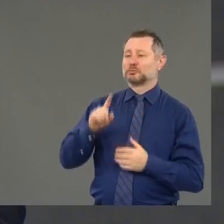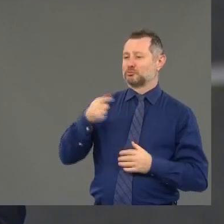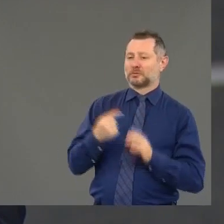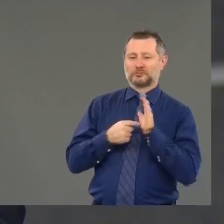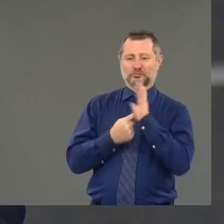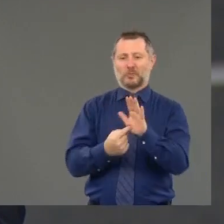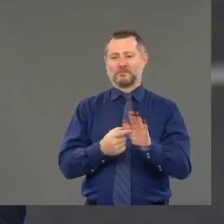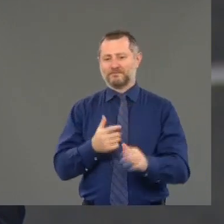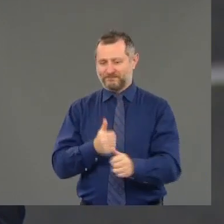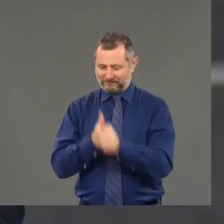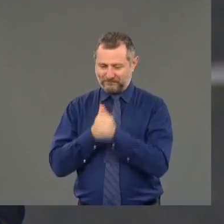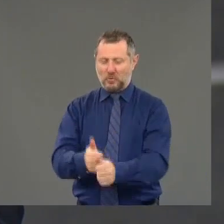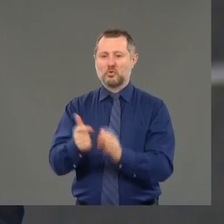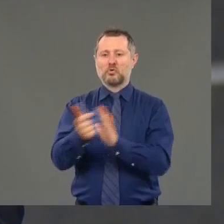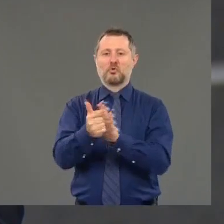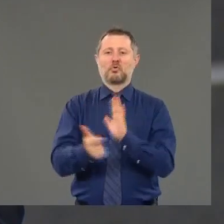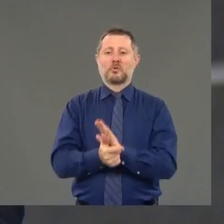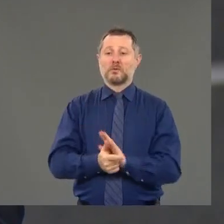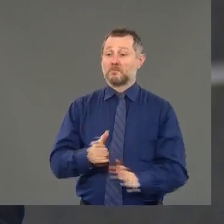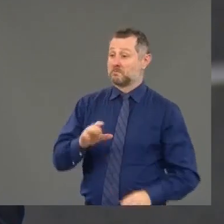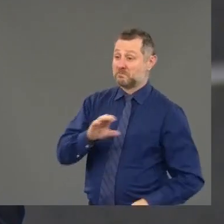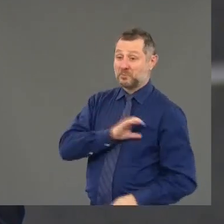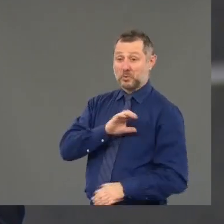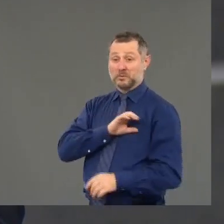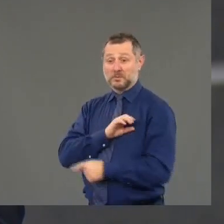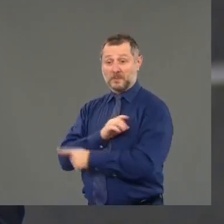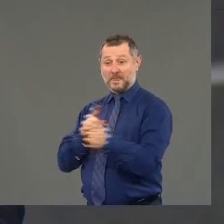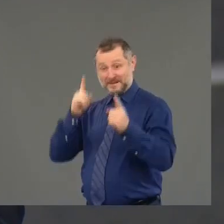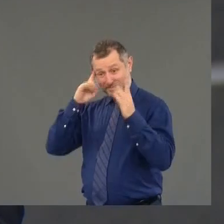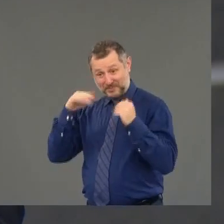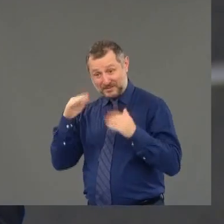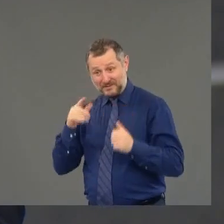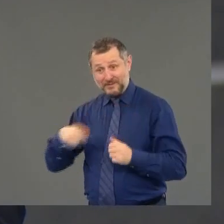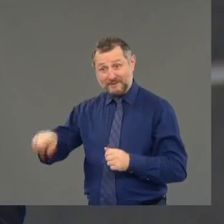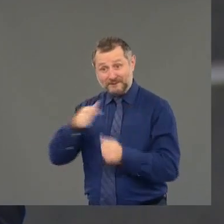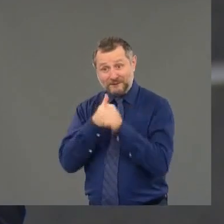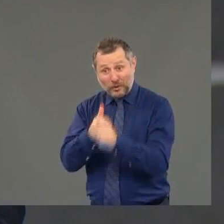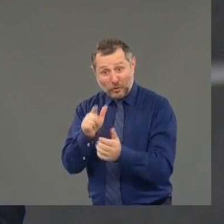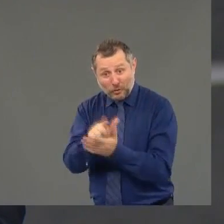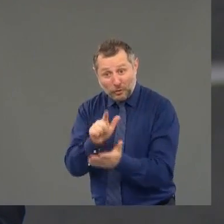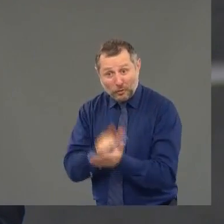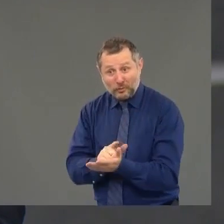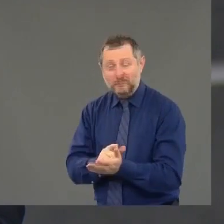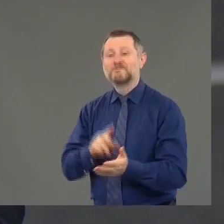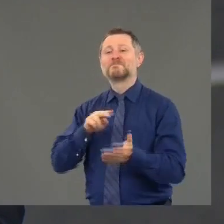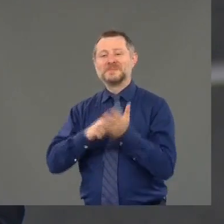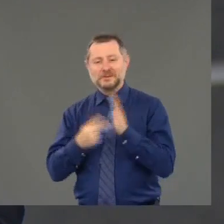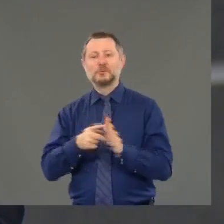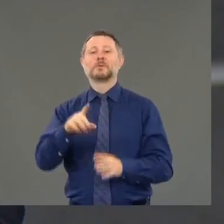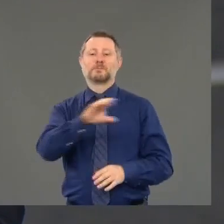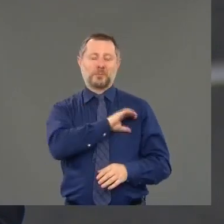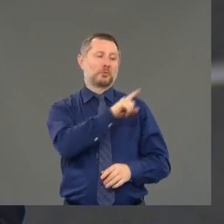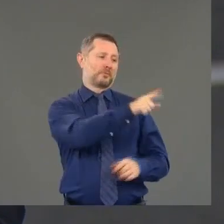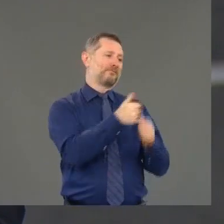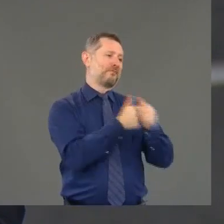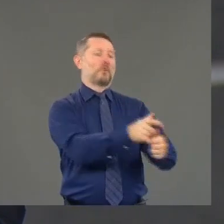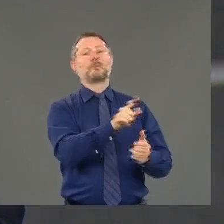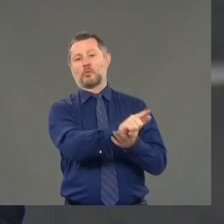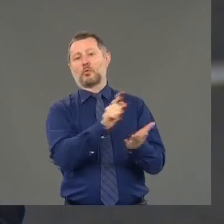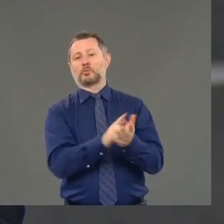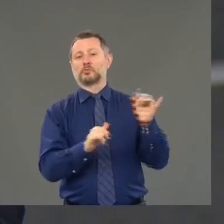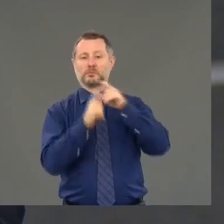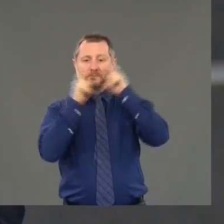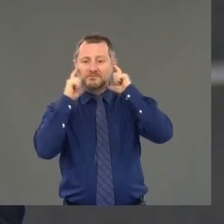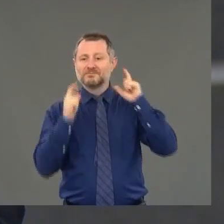you want people to enforce. You want to, uh, other people to comply with the law. You're going to enforce the law. Adhere to the law.